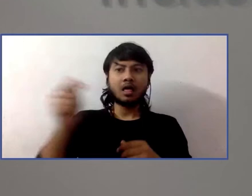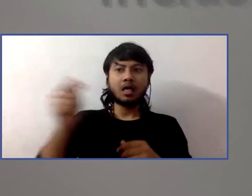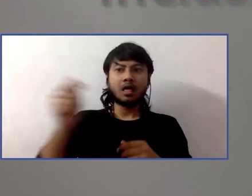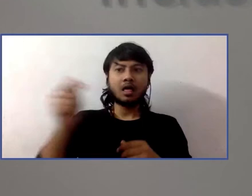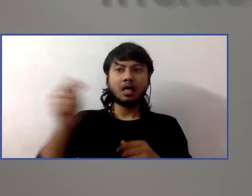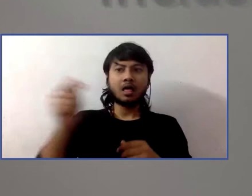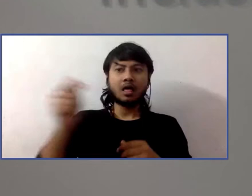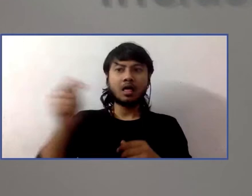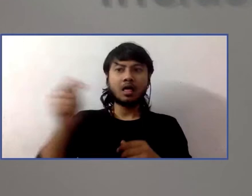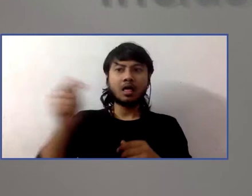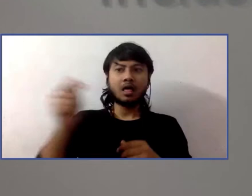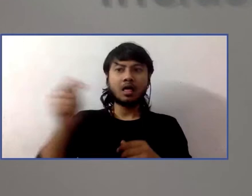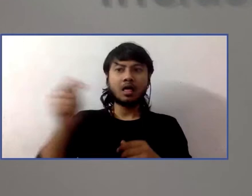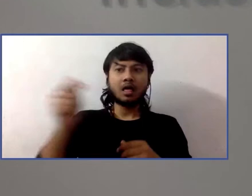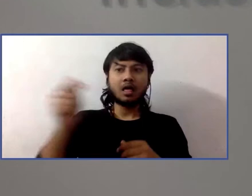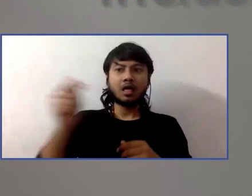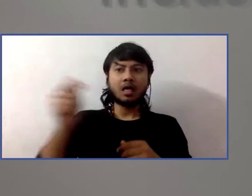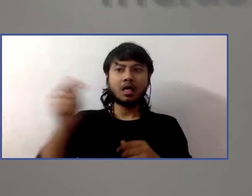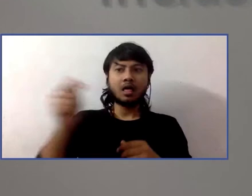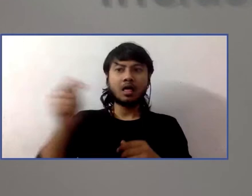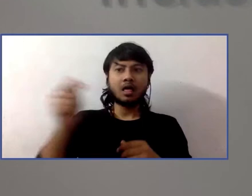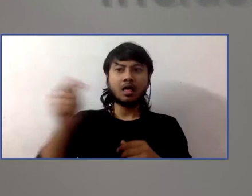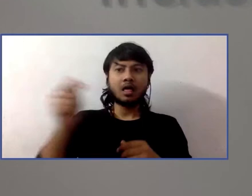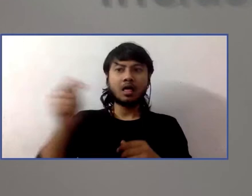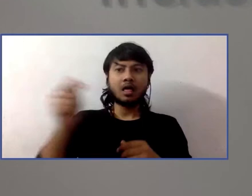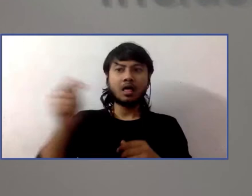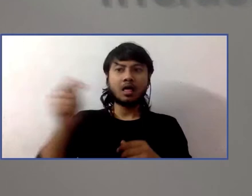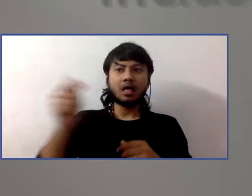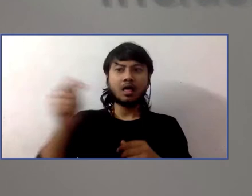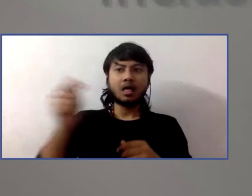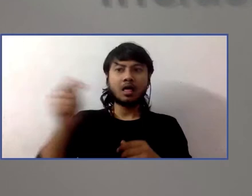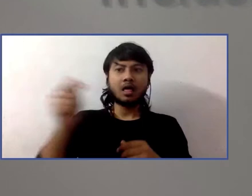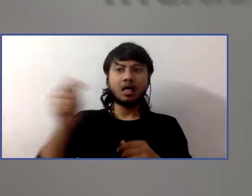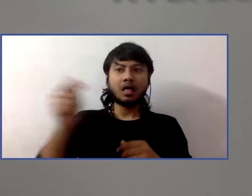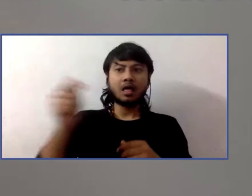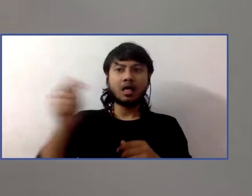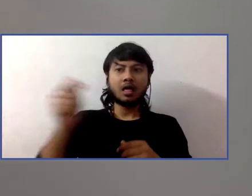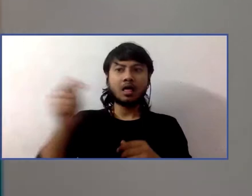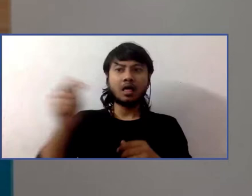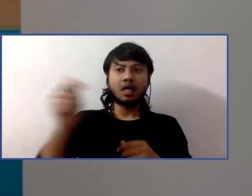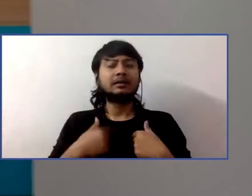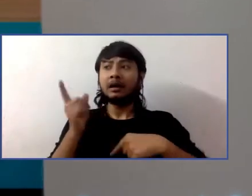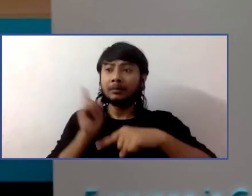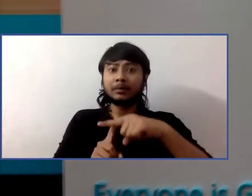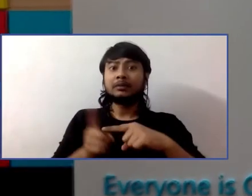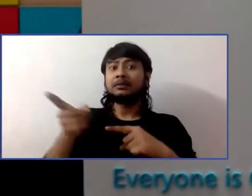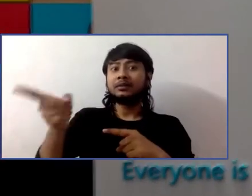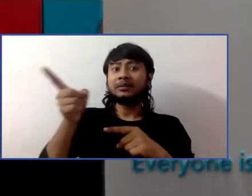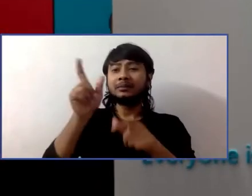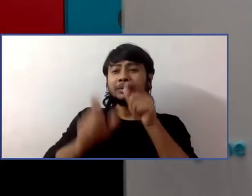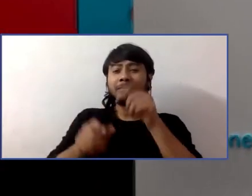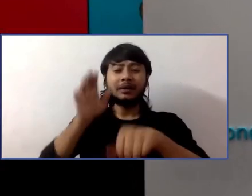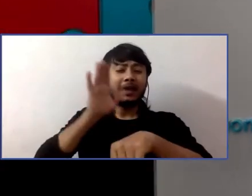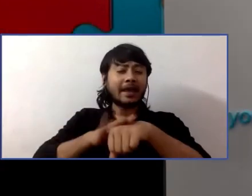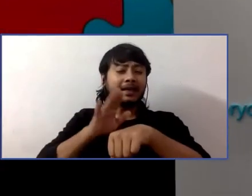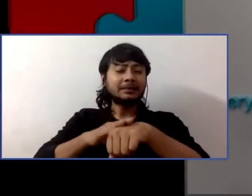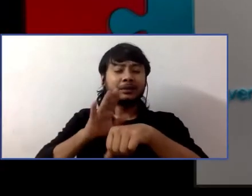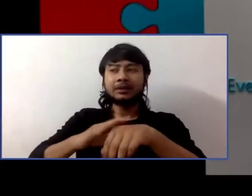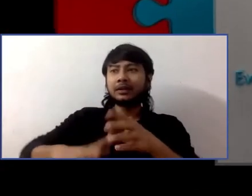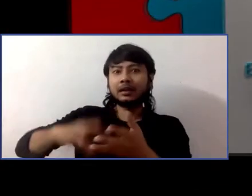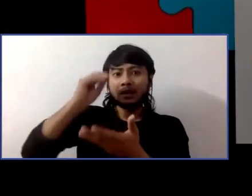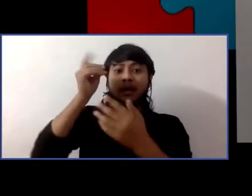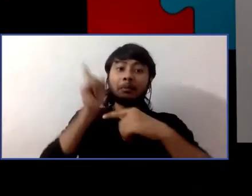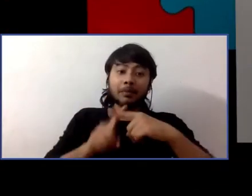day, and really get this master class education in the community, but moreover, form a really personal relationship with the community